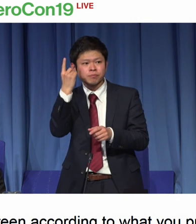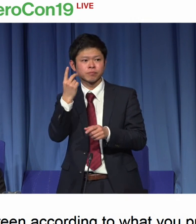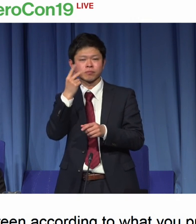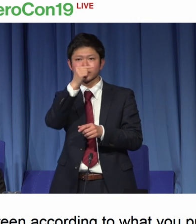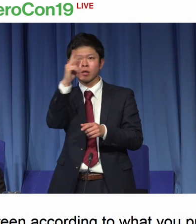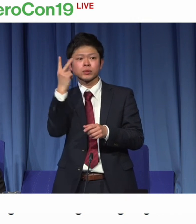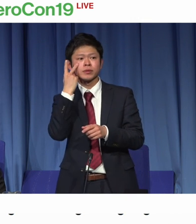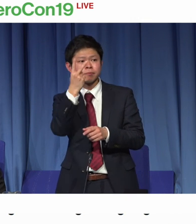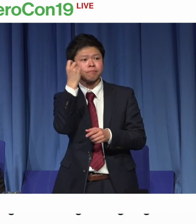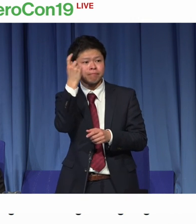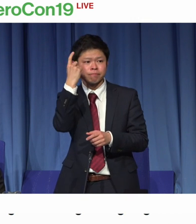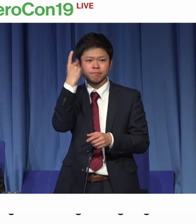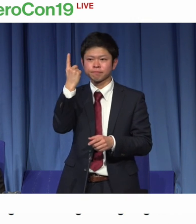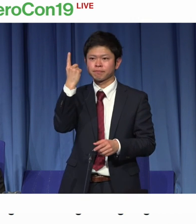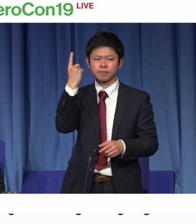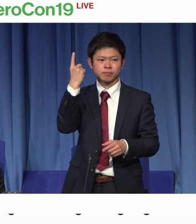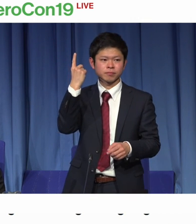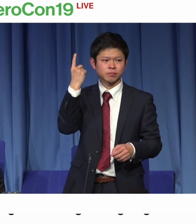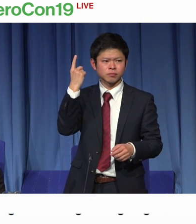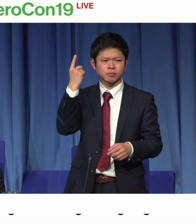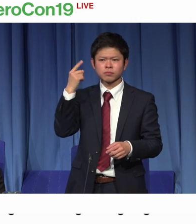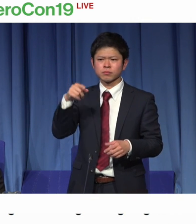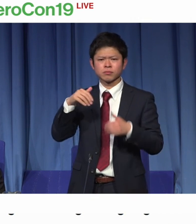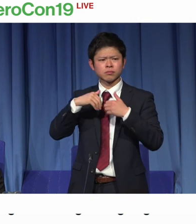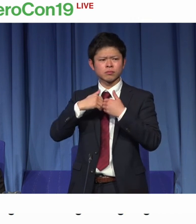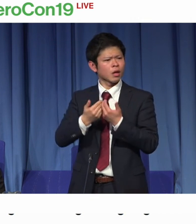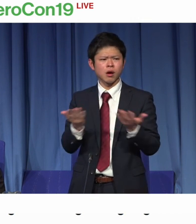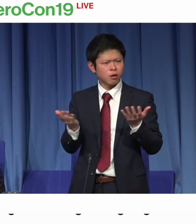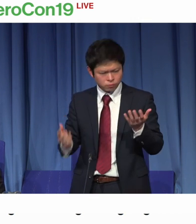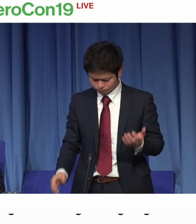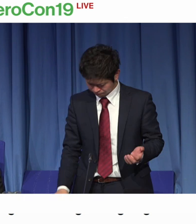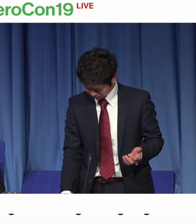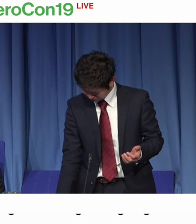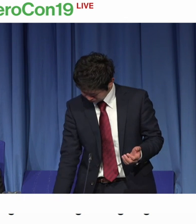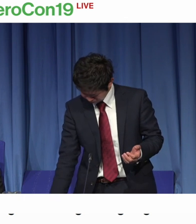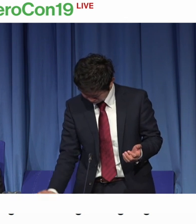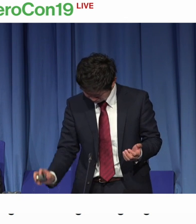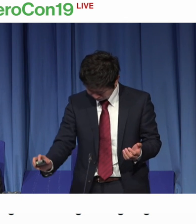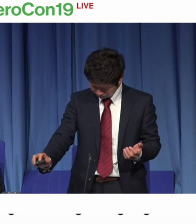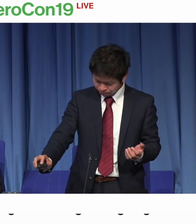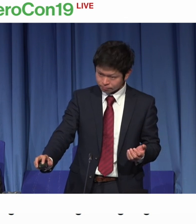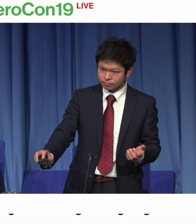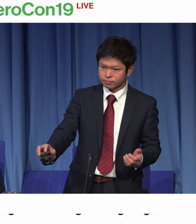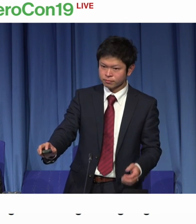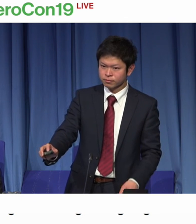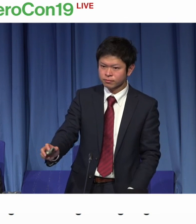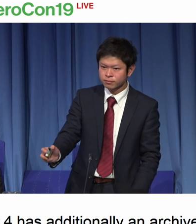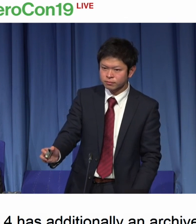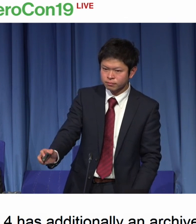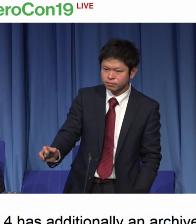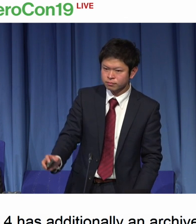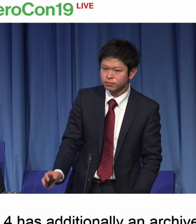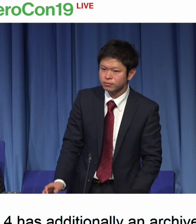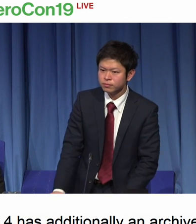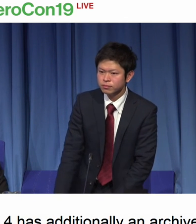We want to give access to deaf and hard of hearing people in the whole world